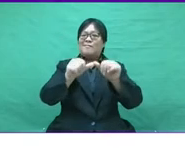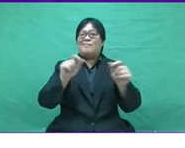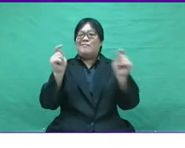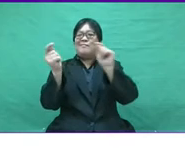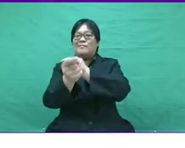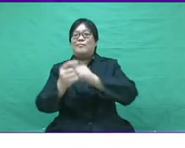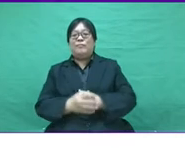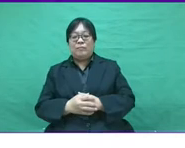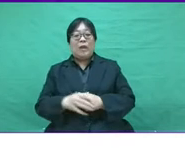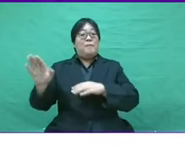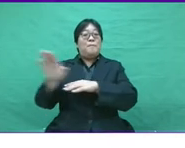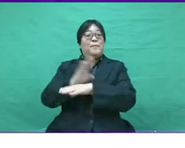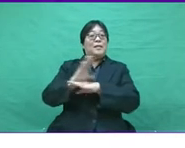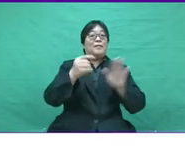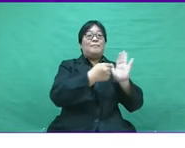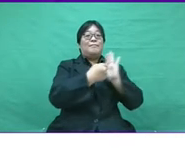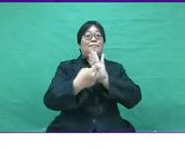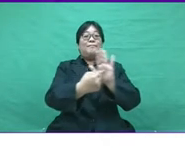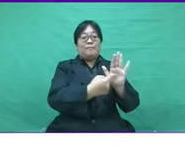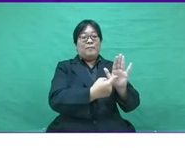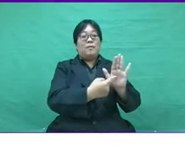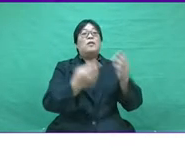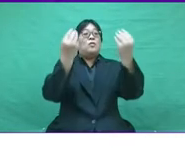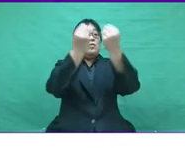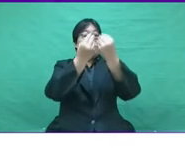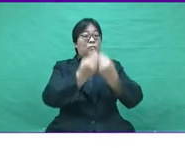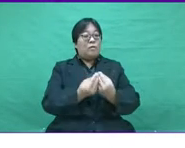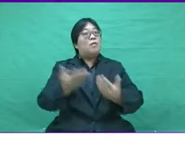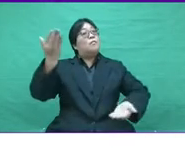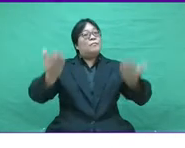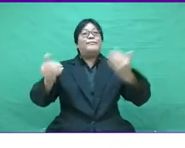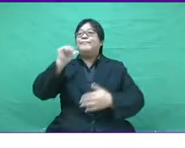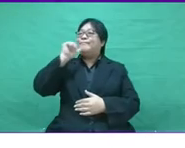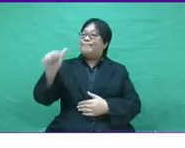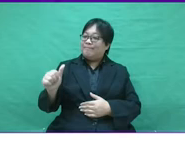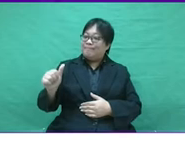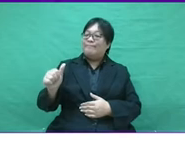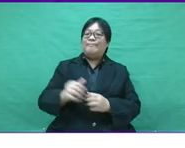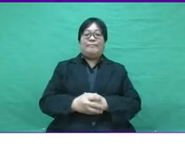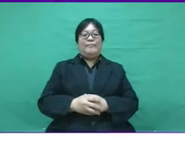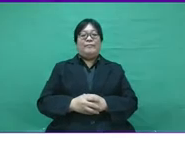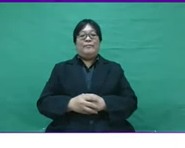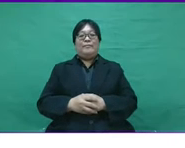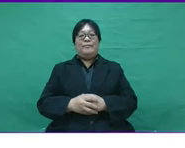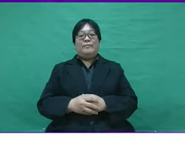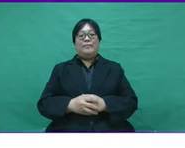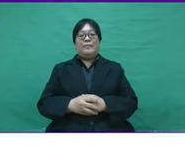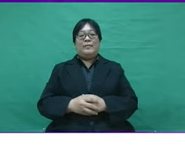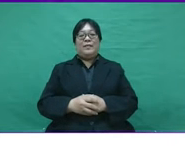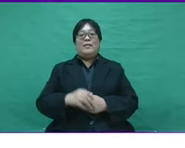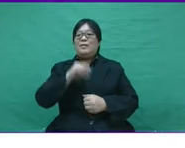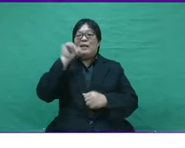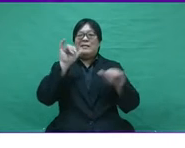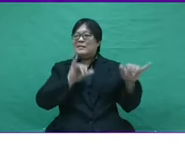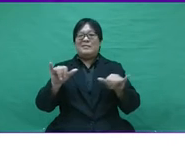and the priority continue to shift. The business performance numbers may not